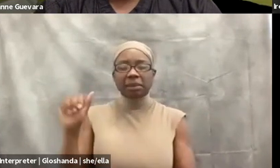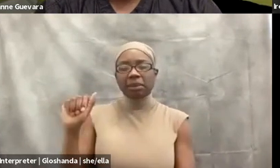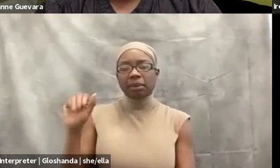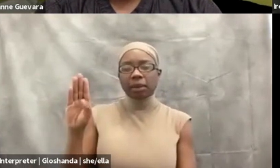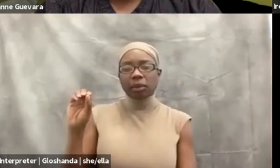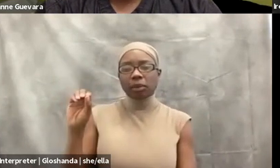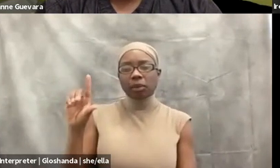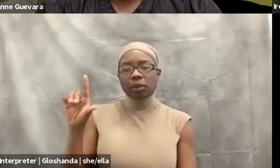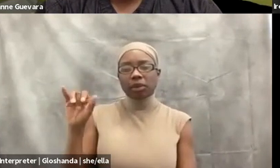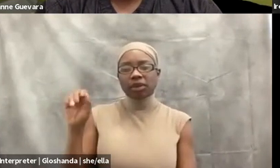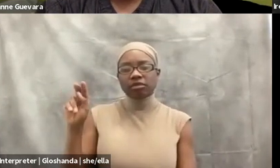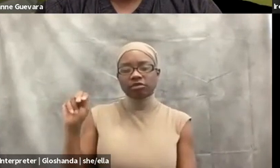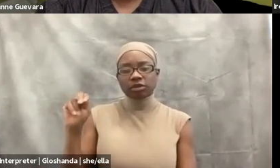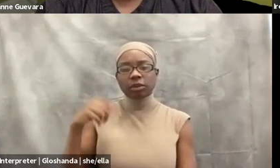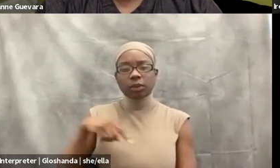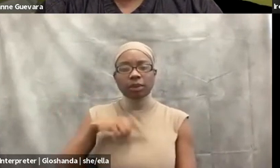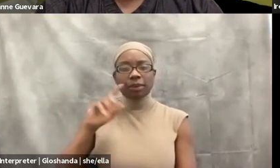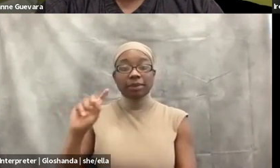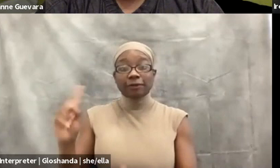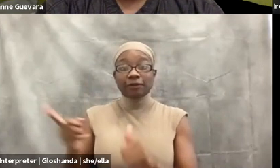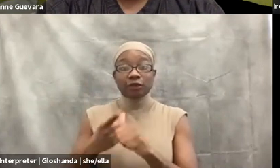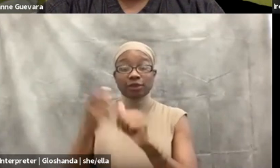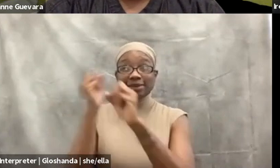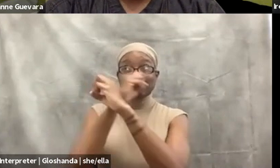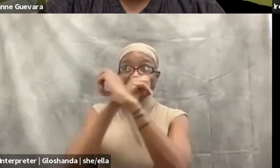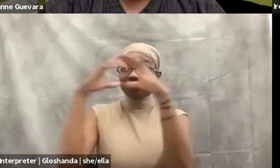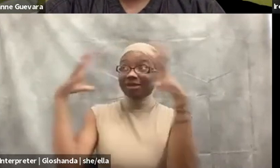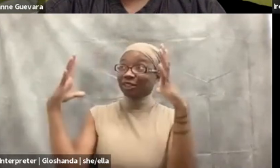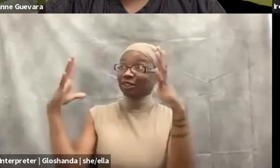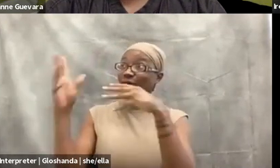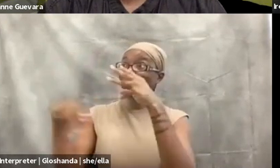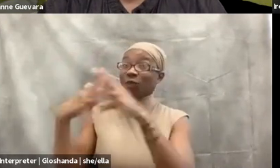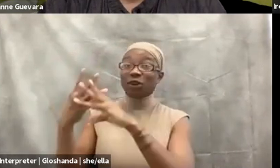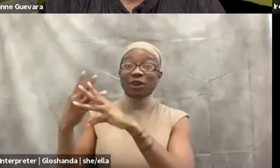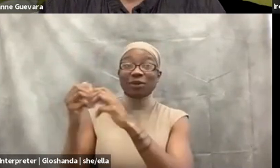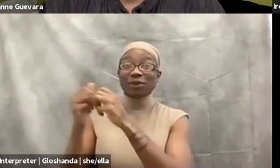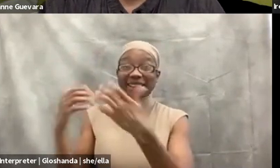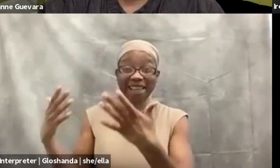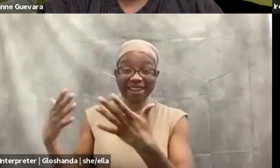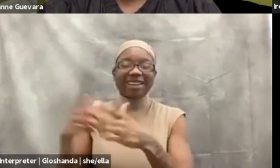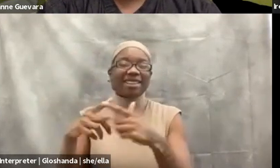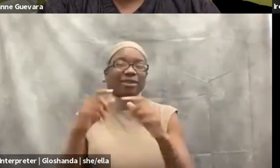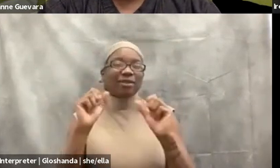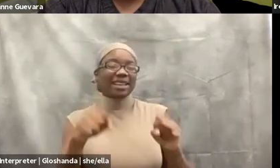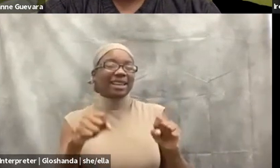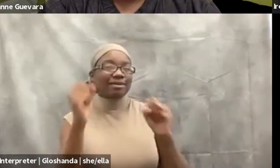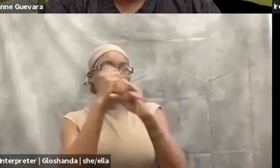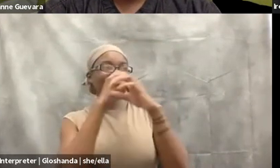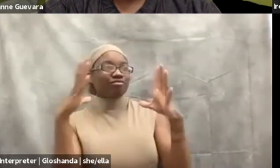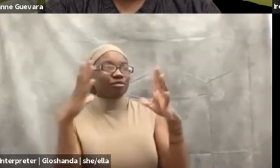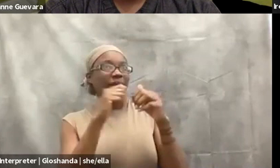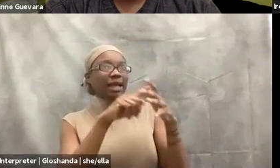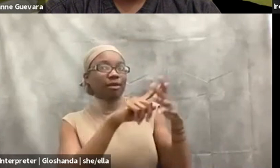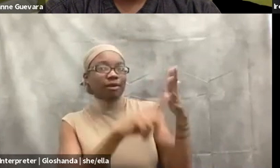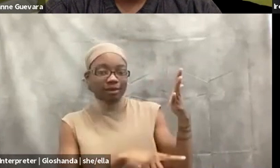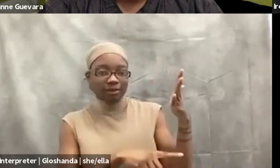things to begin to start talking about what it looks like without these things. And I don't think any of us have lived in a world without the